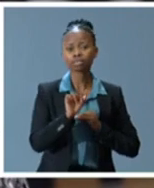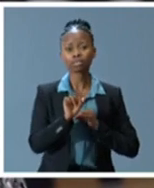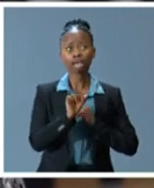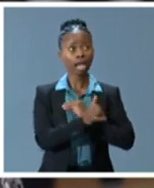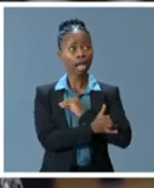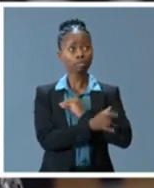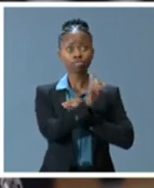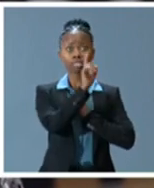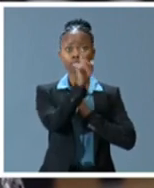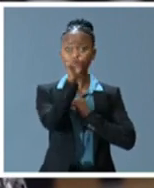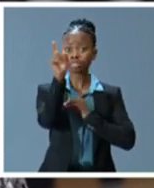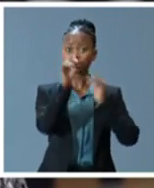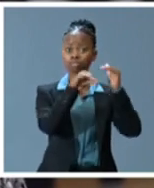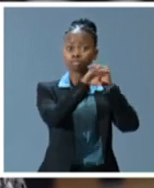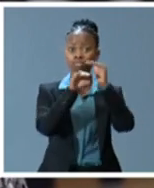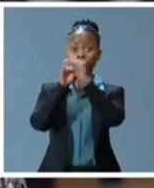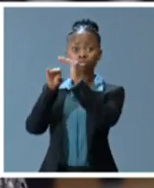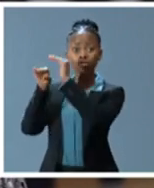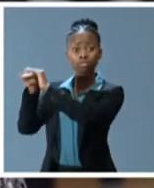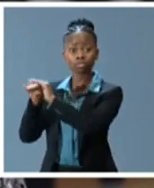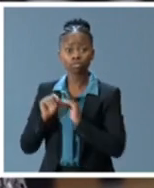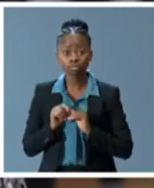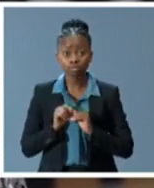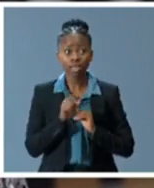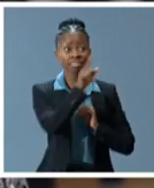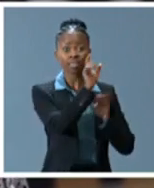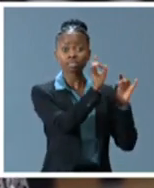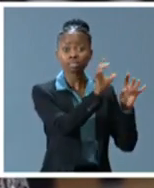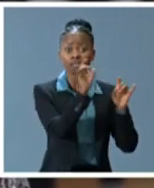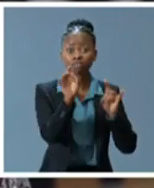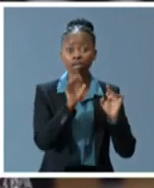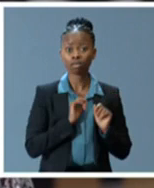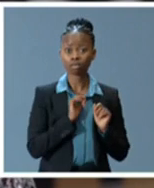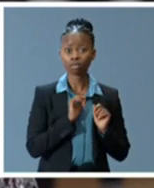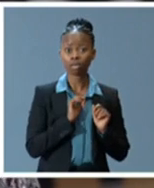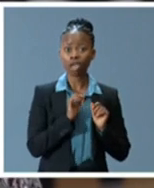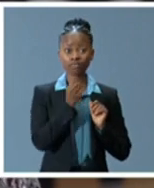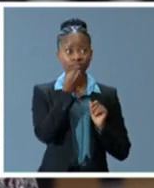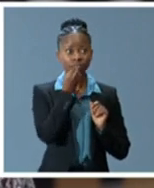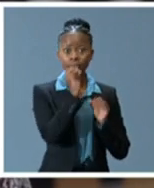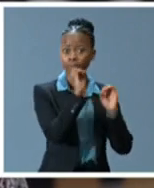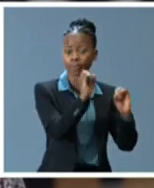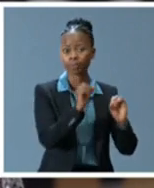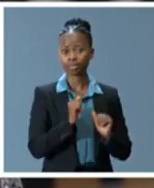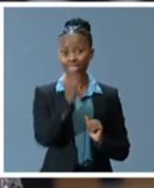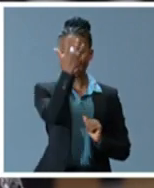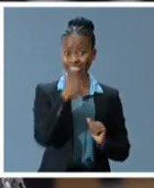and societies and amplified their structural infirmities and illnesses.